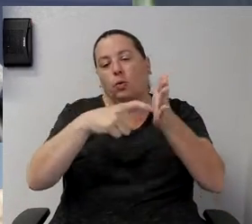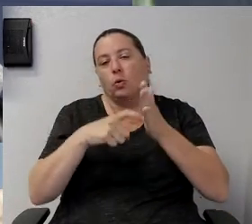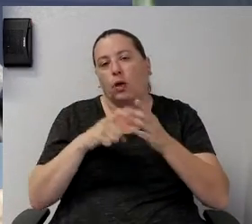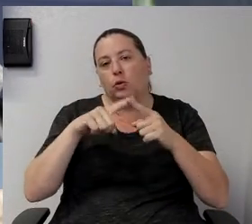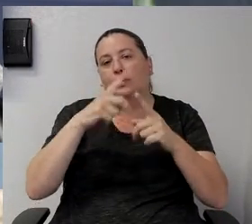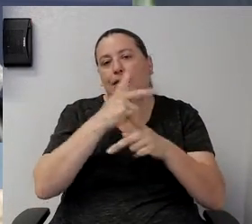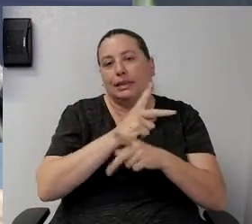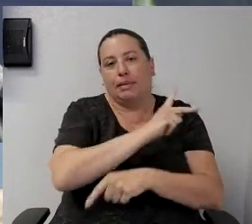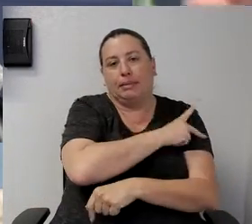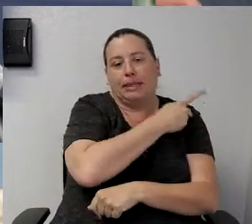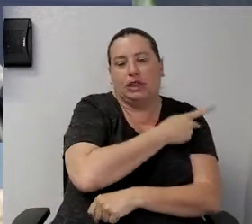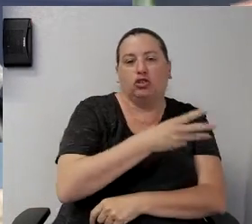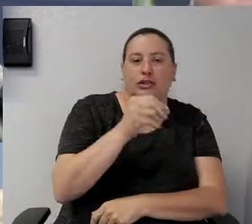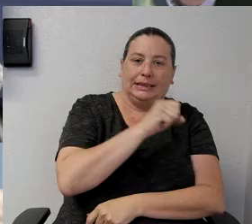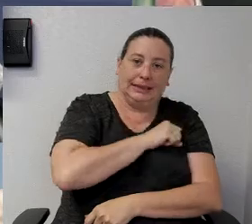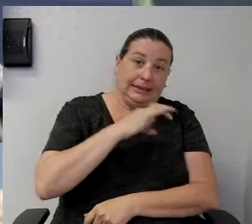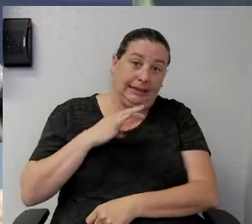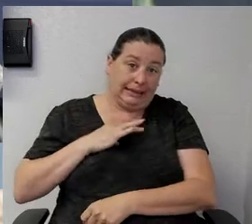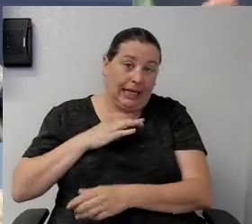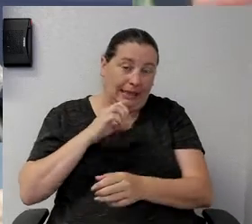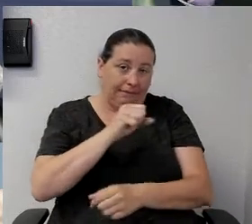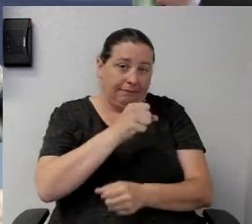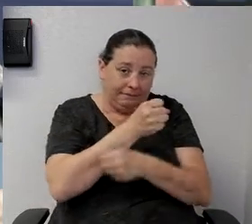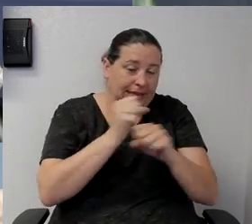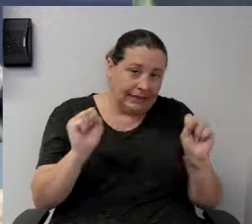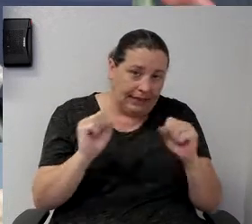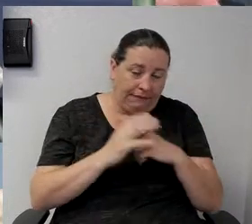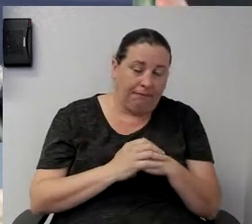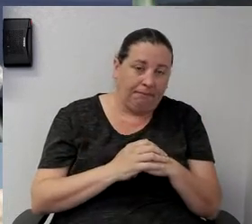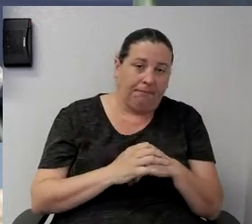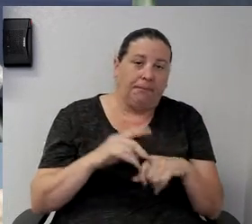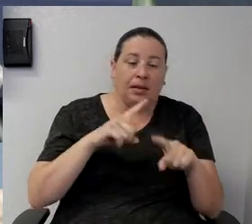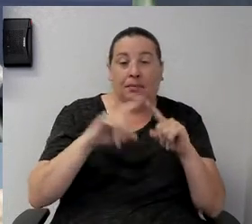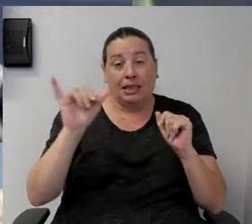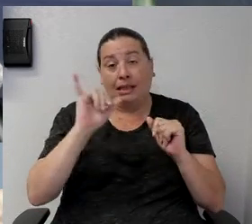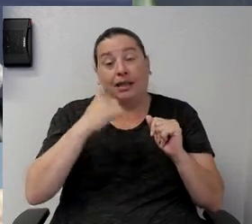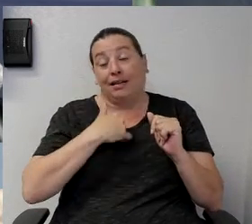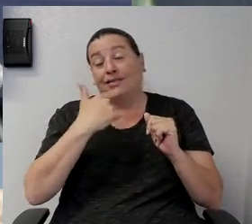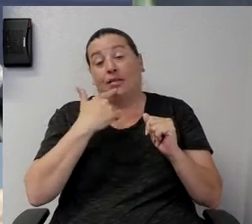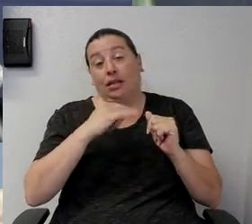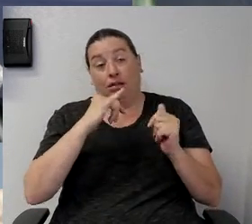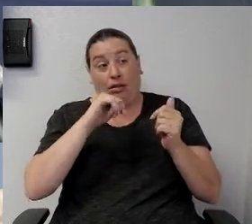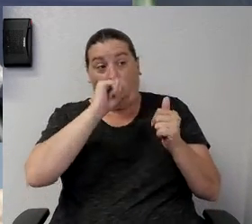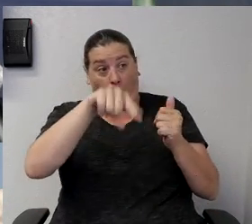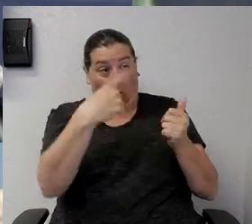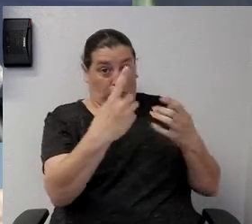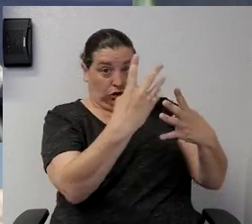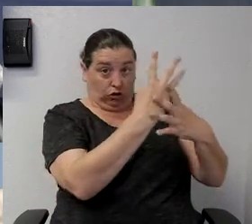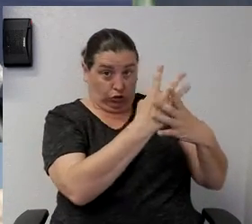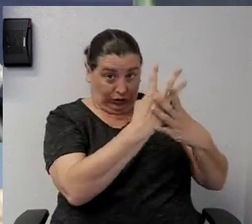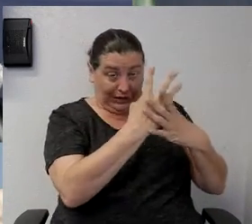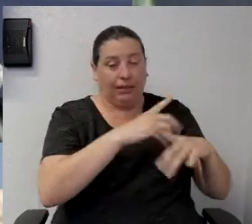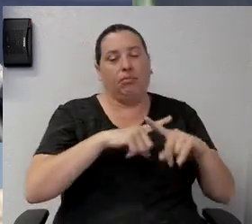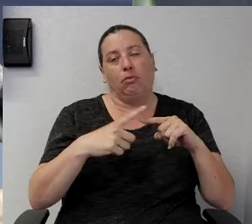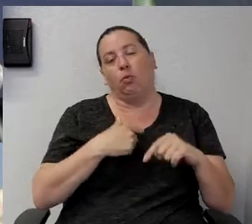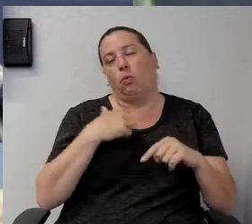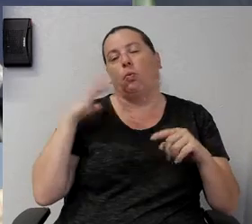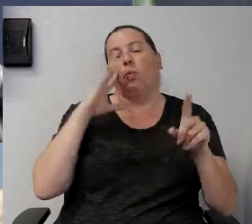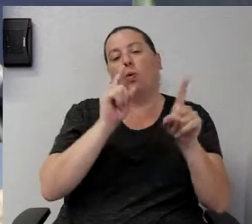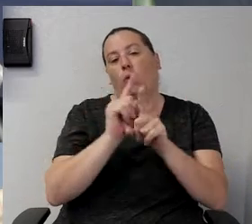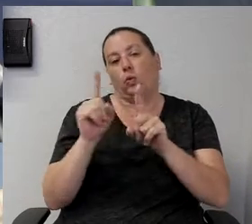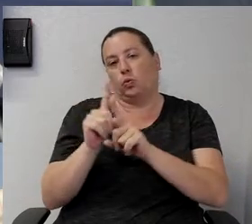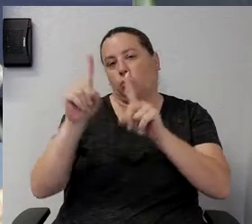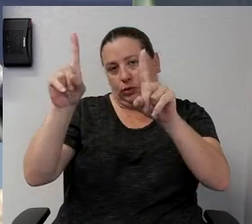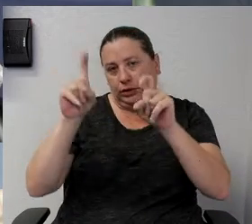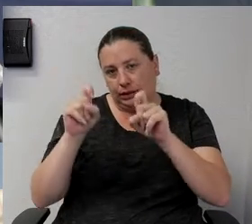but the plan is not only will we do those screenings like I mentioned but we will also test for